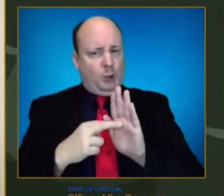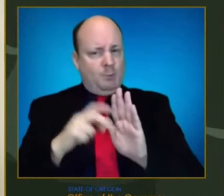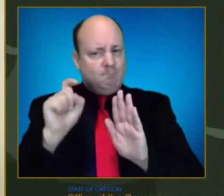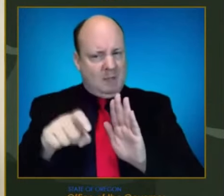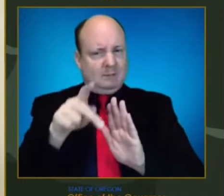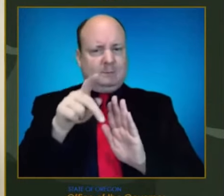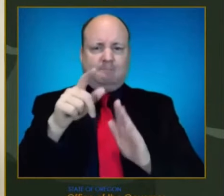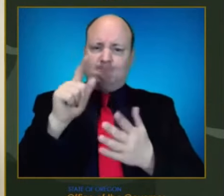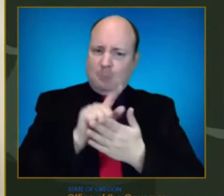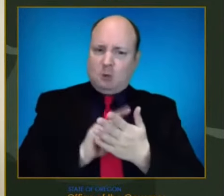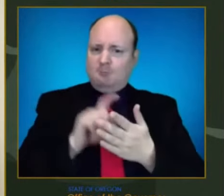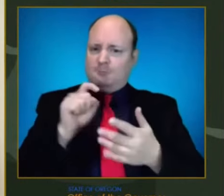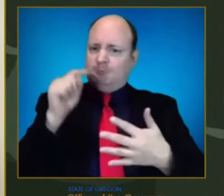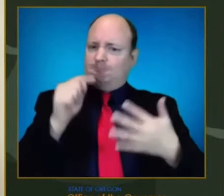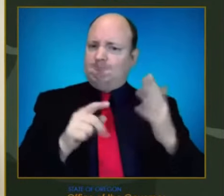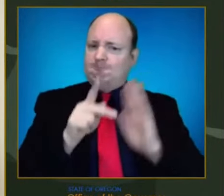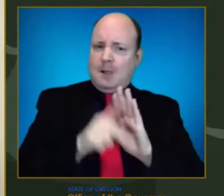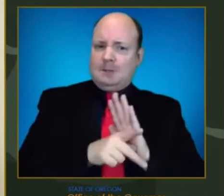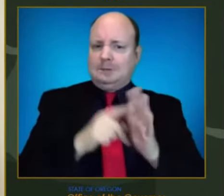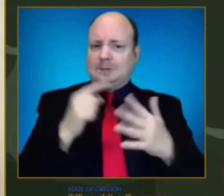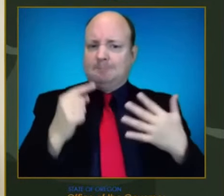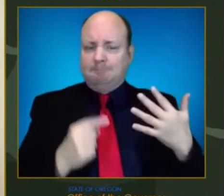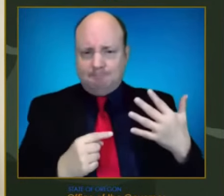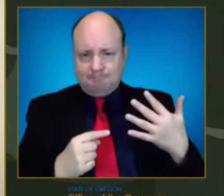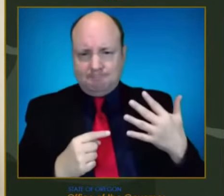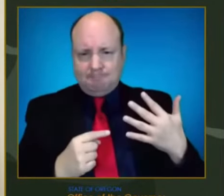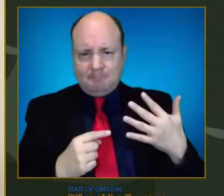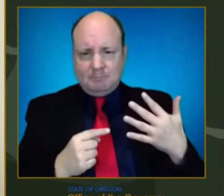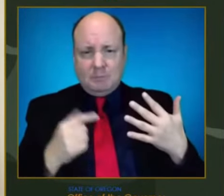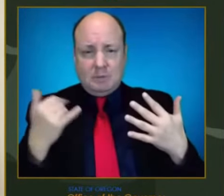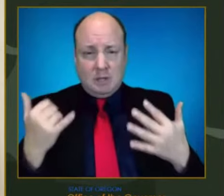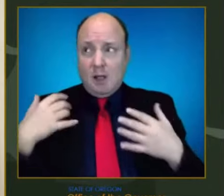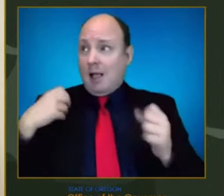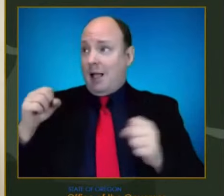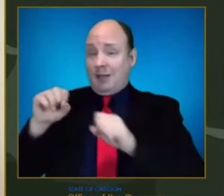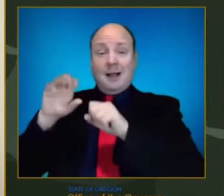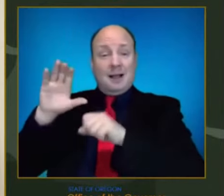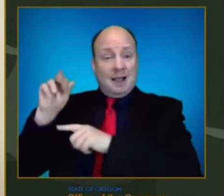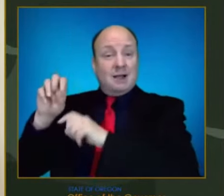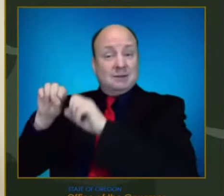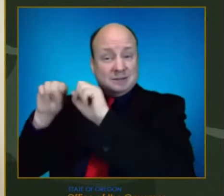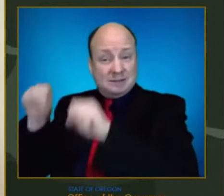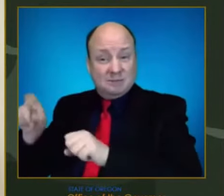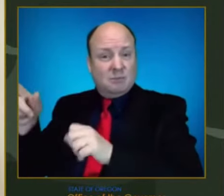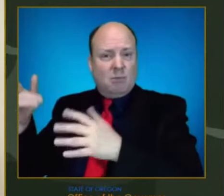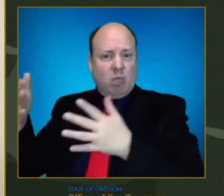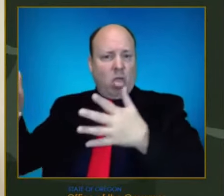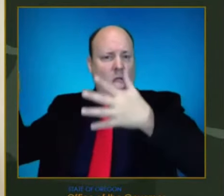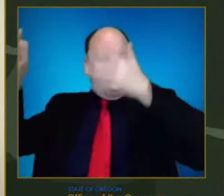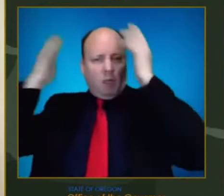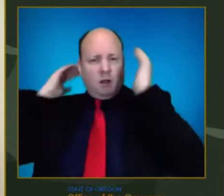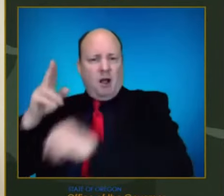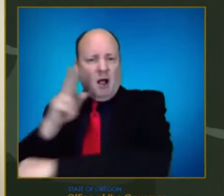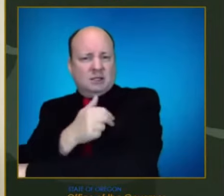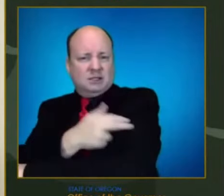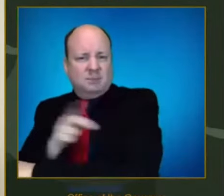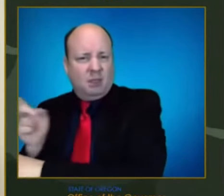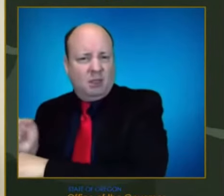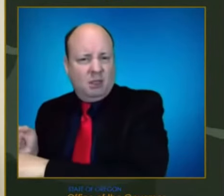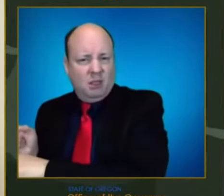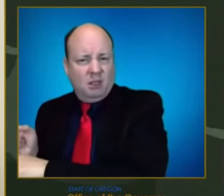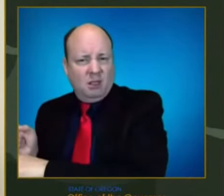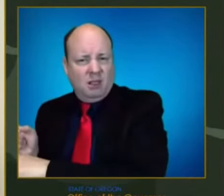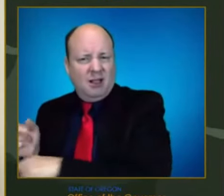If the health care system is going to be swamped, why wouldn't we step in with some kind of freeze or some